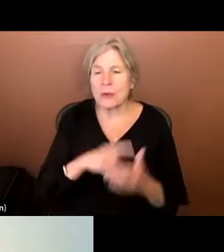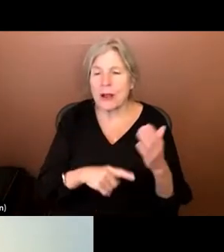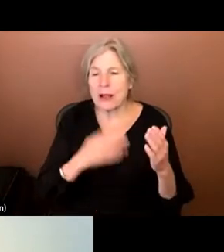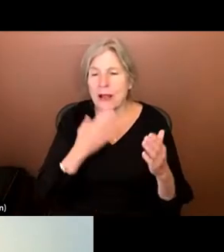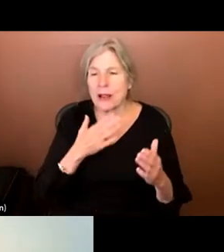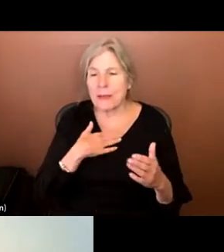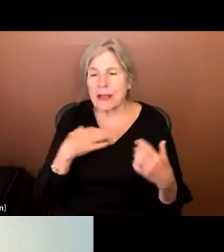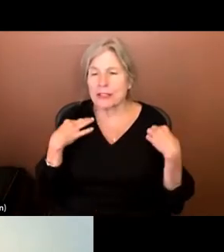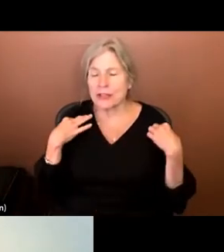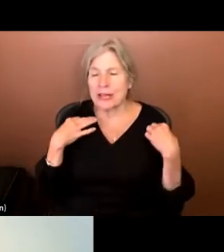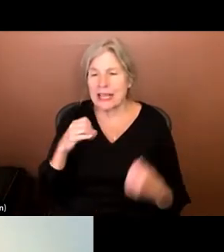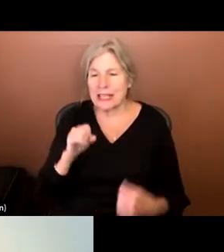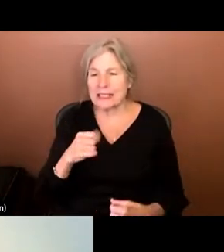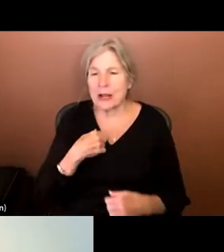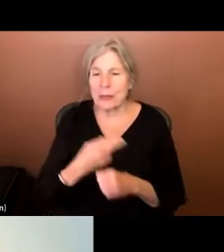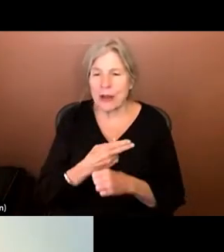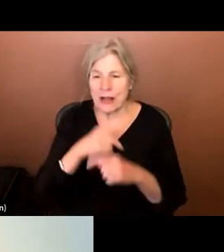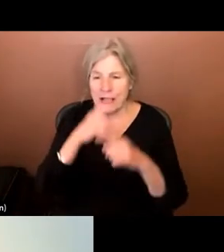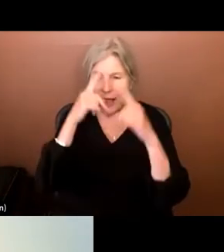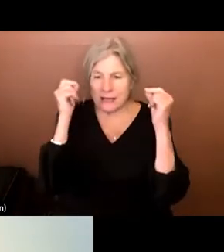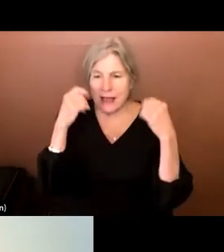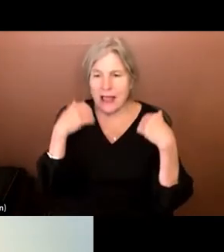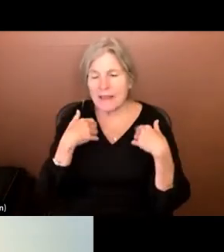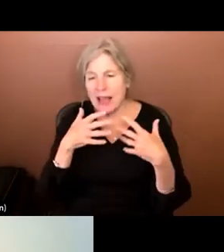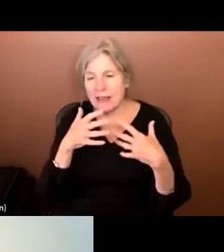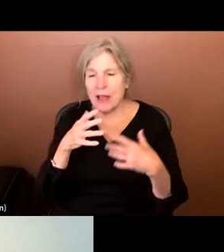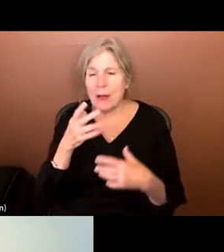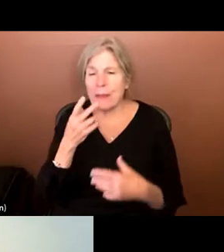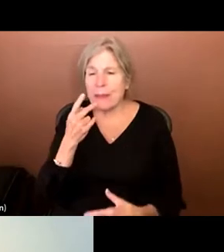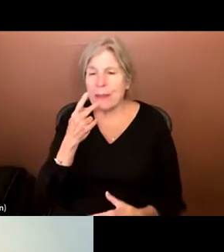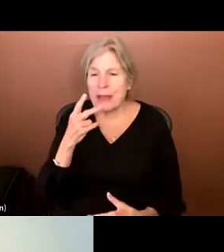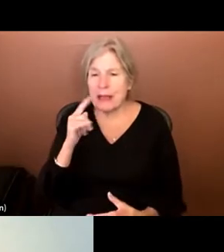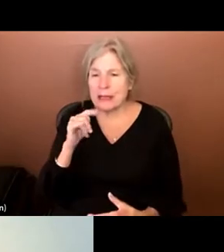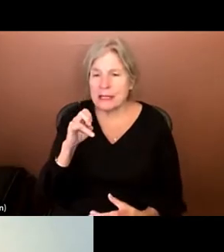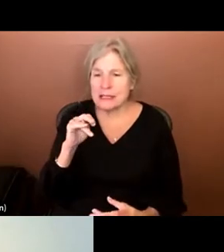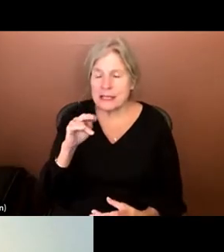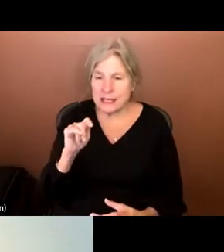my shirt is, and I'm wearing glasses that have kind of a pink tint to them.